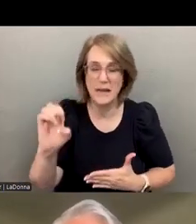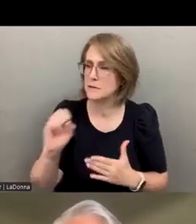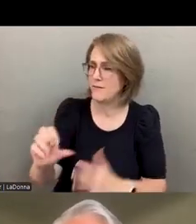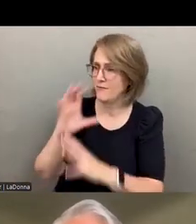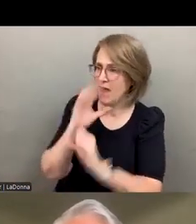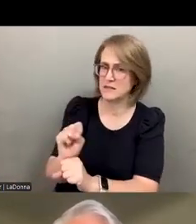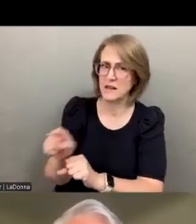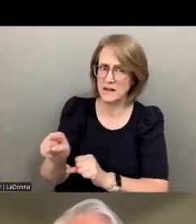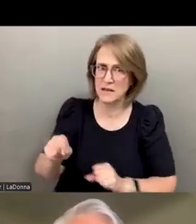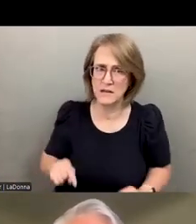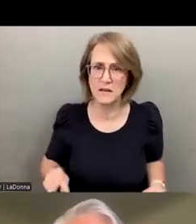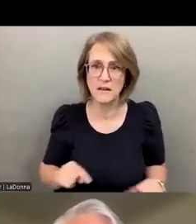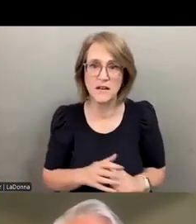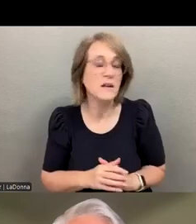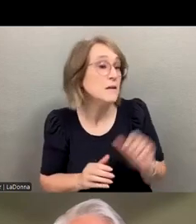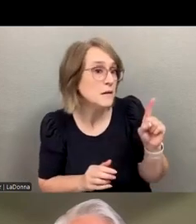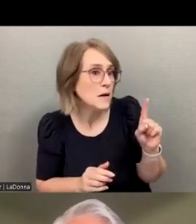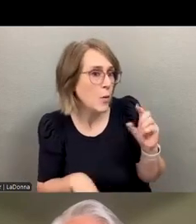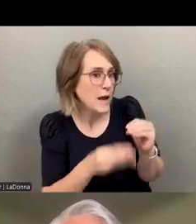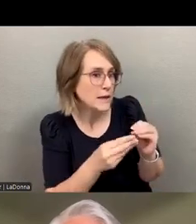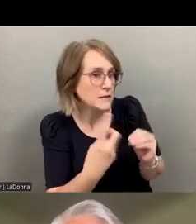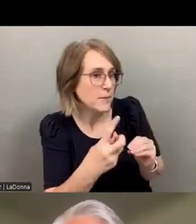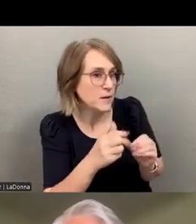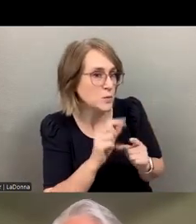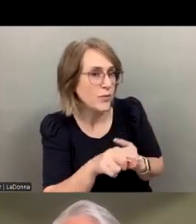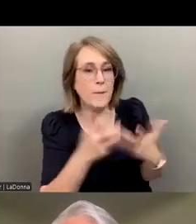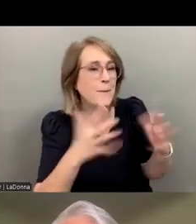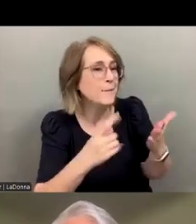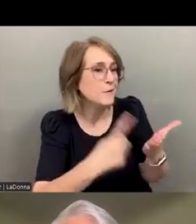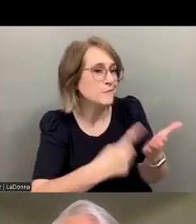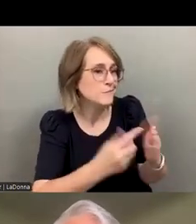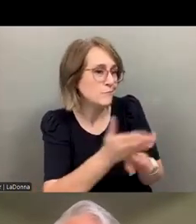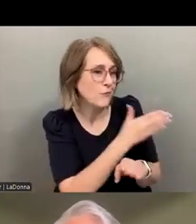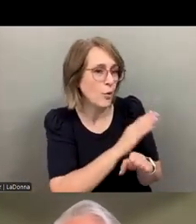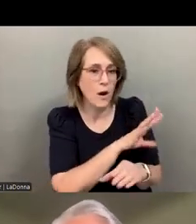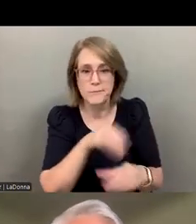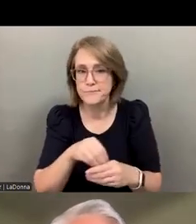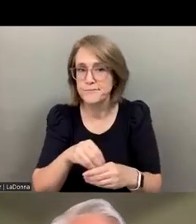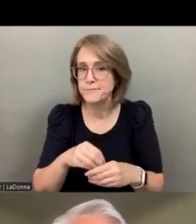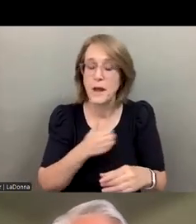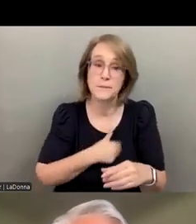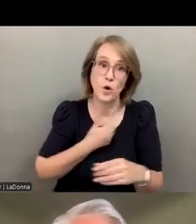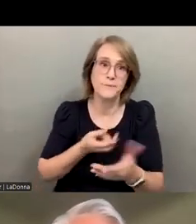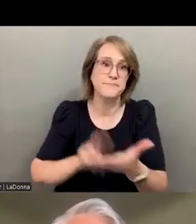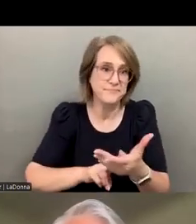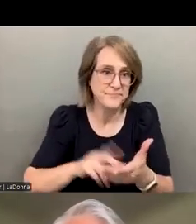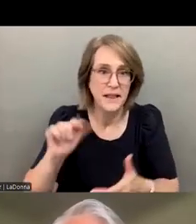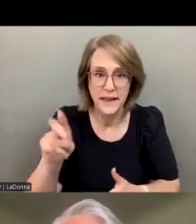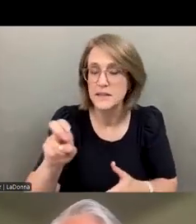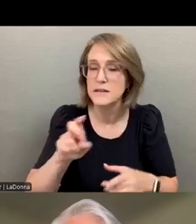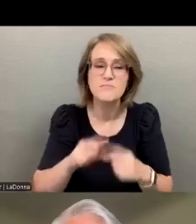Thank you so much, Dr. Let me just add something. You may have covered this before I got on, and I apologize for logging in late, but